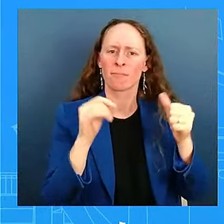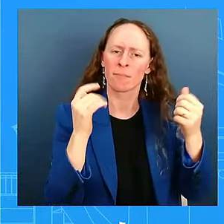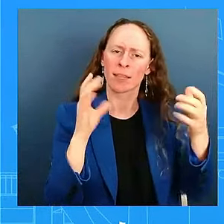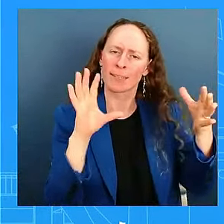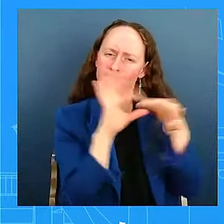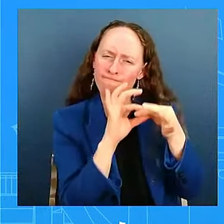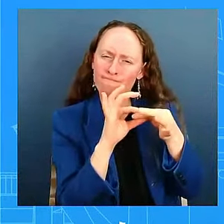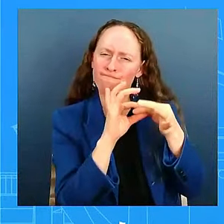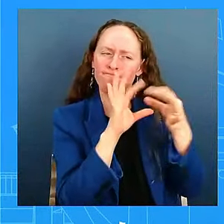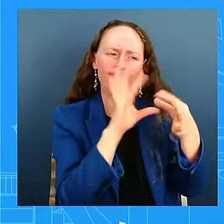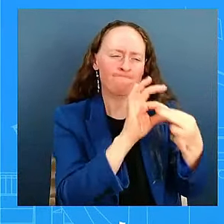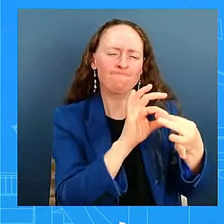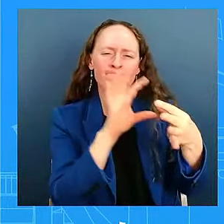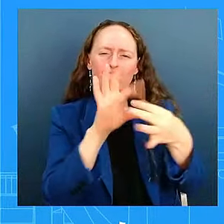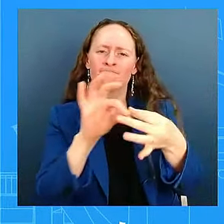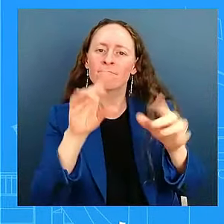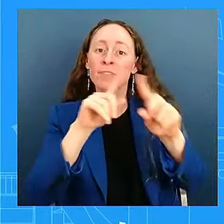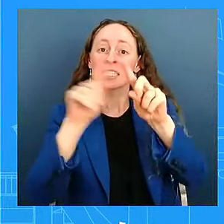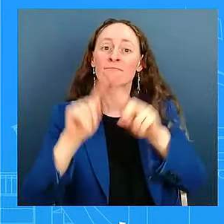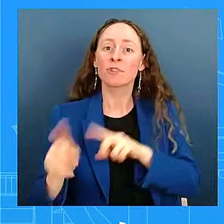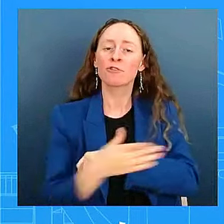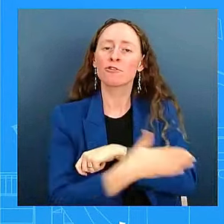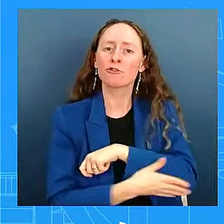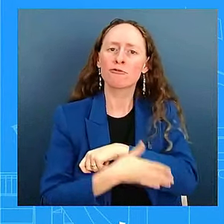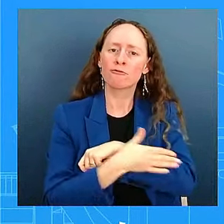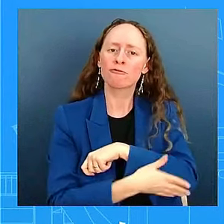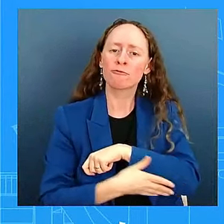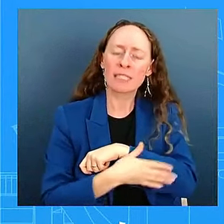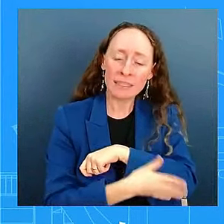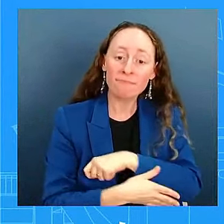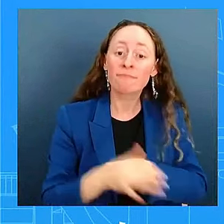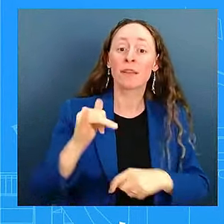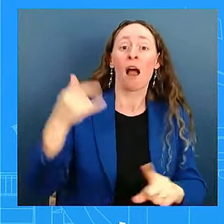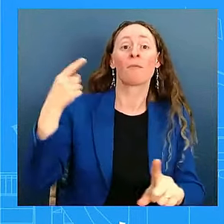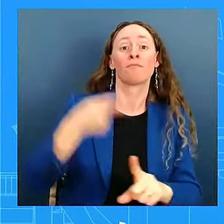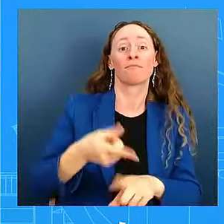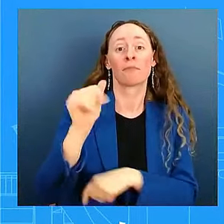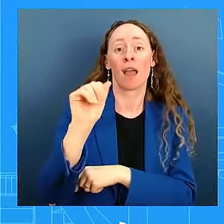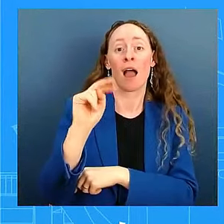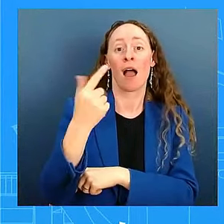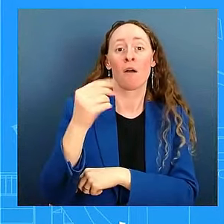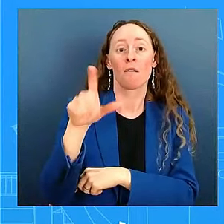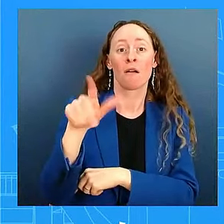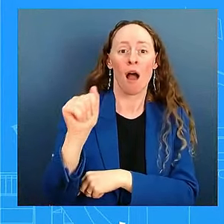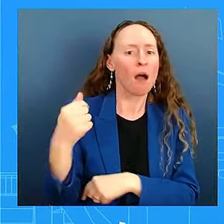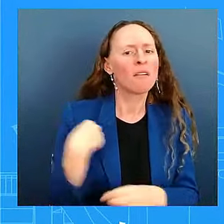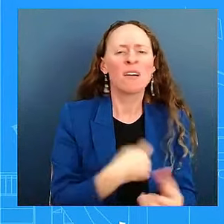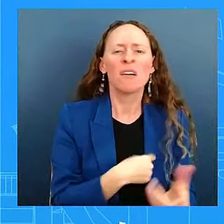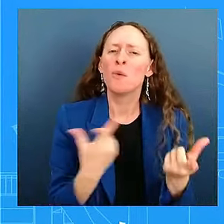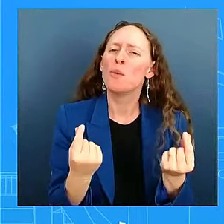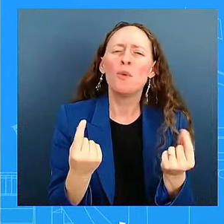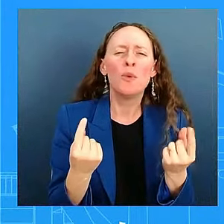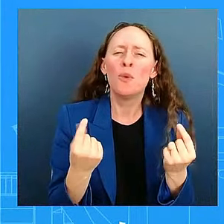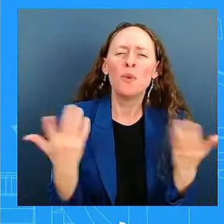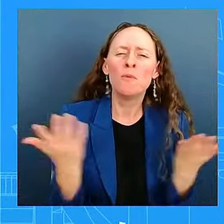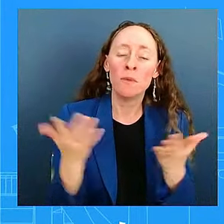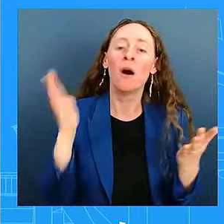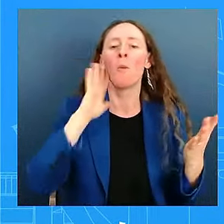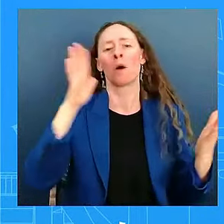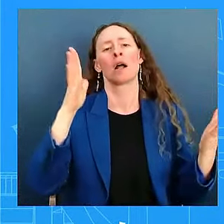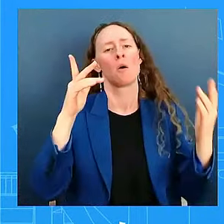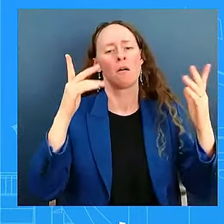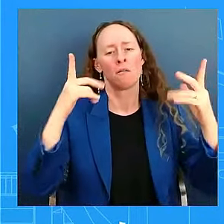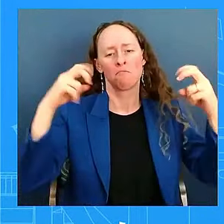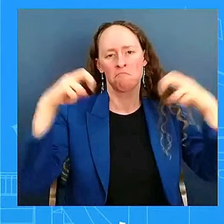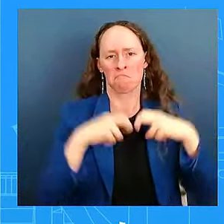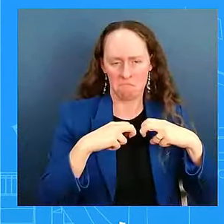As it relates to Angola, he's going to have bilateral meetings there. He's going to have multilateral meetings, as well, to discuss increased